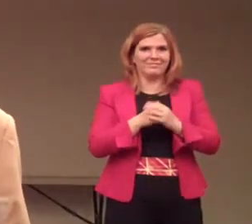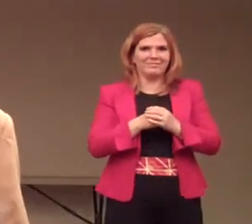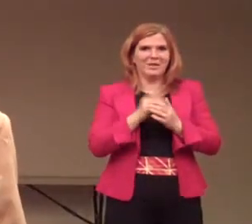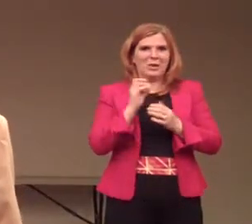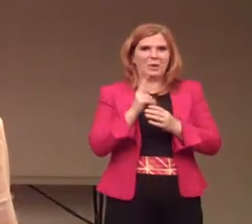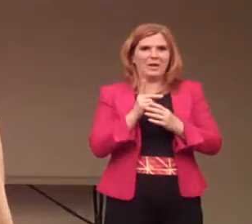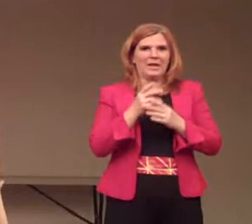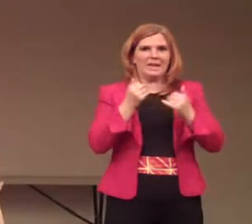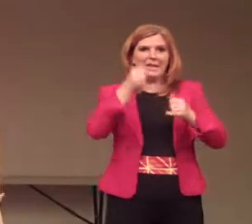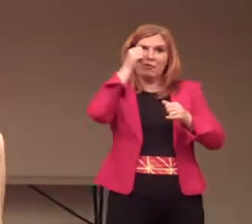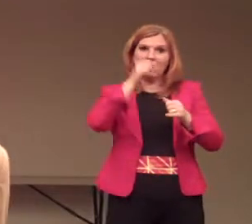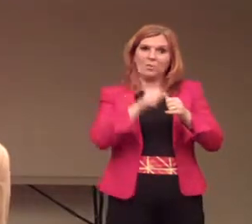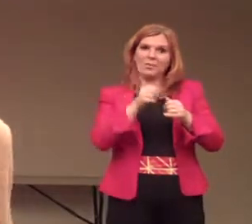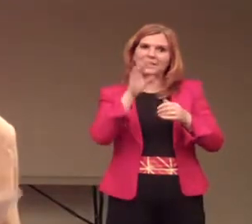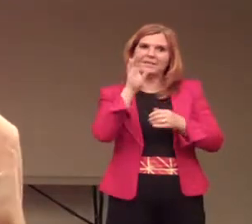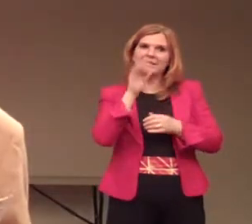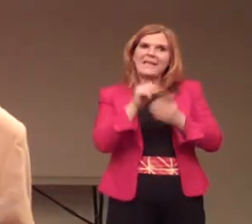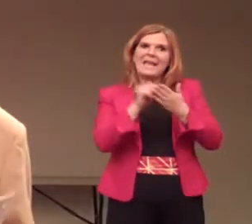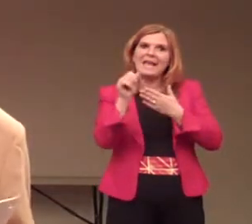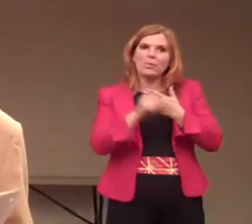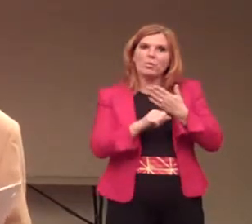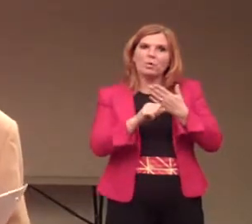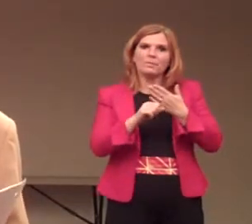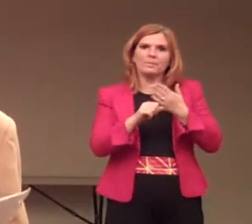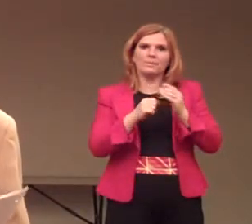Okay? Now remember, this is April.